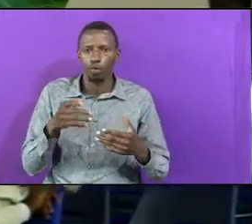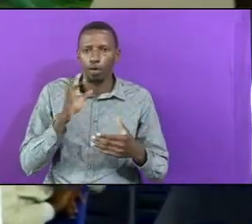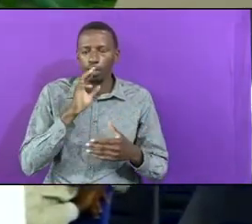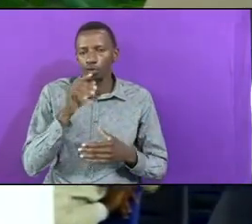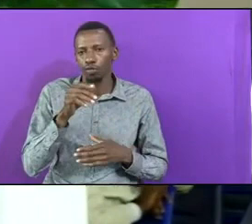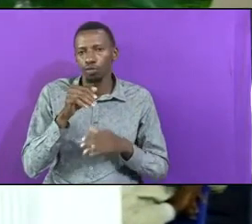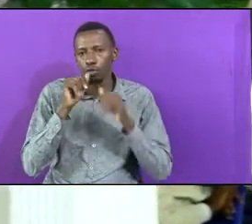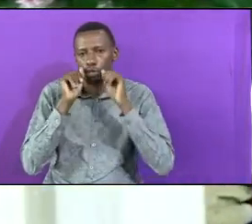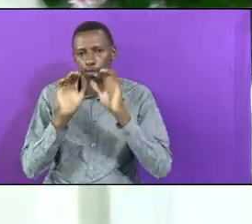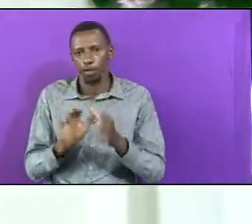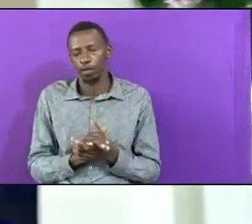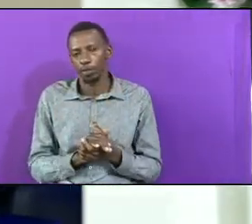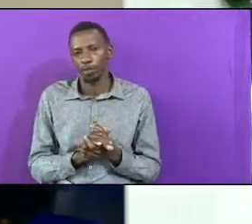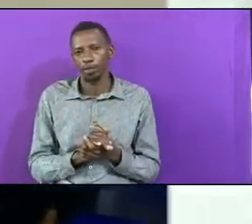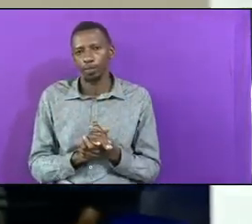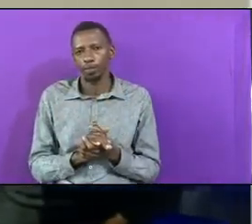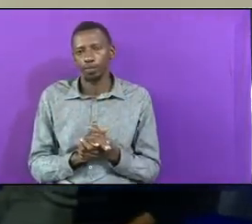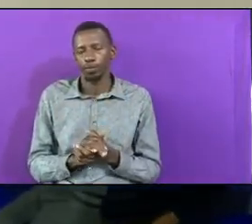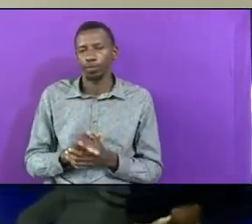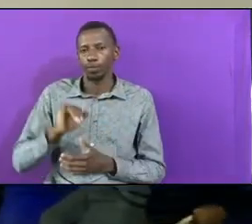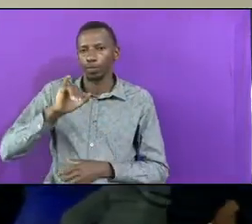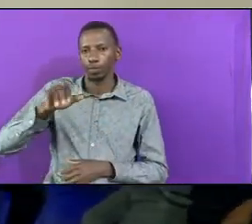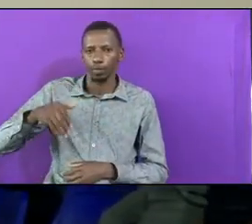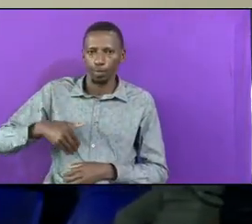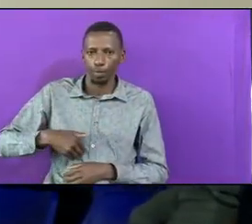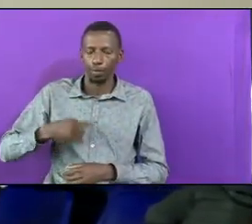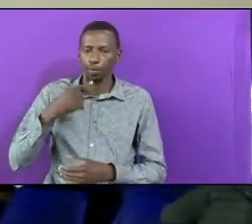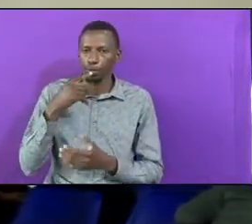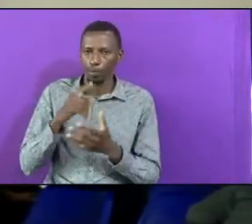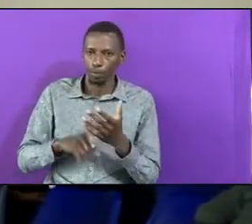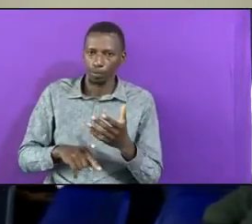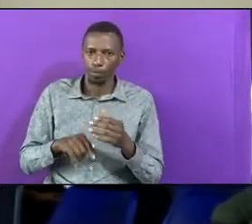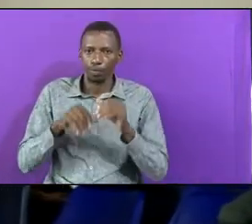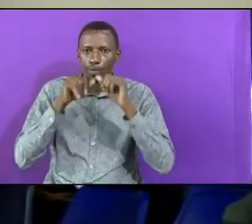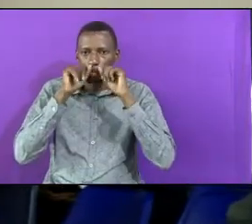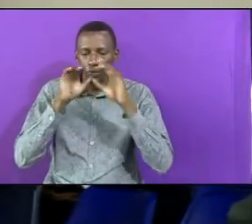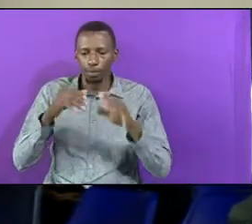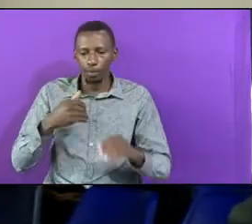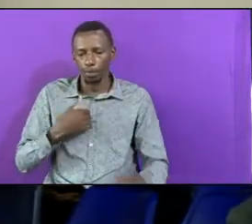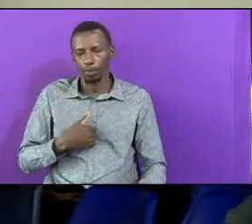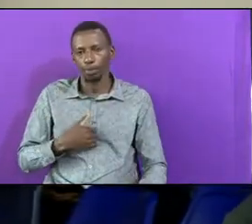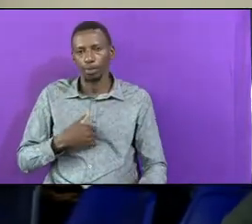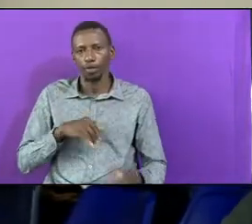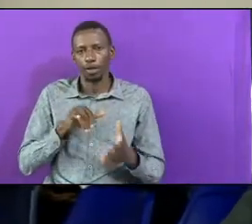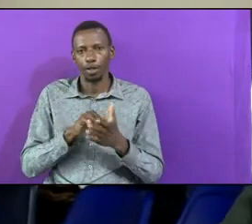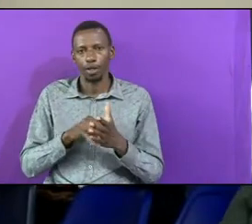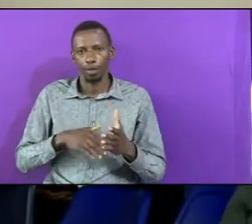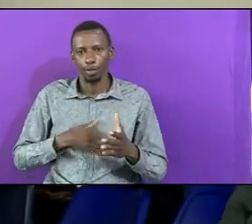Do What Bless Me That My Family Will Be Blessed